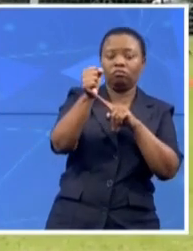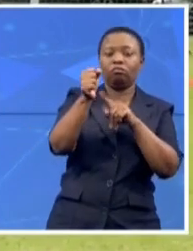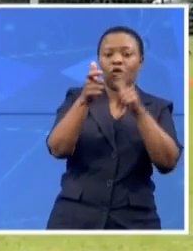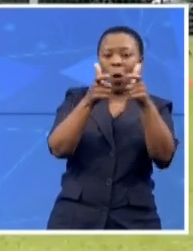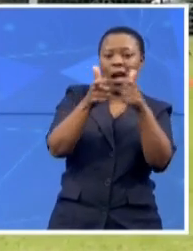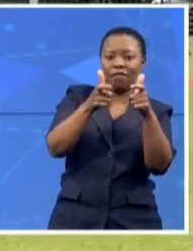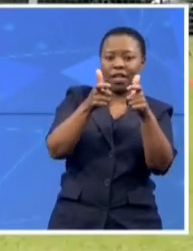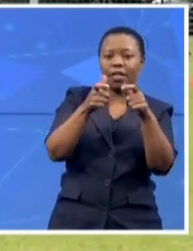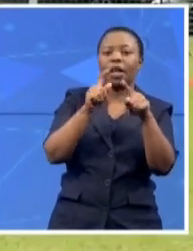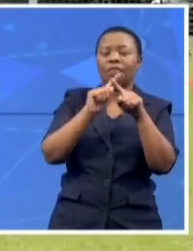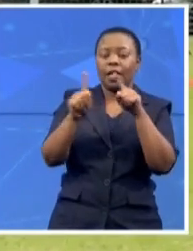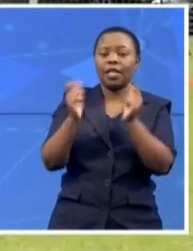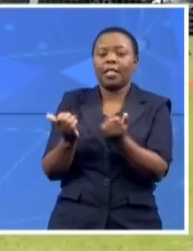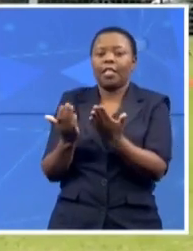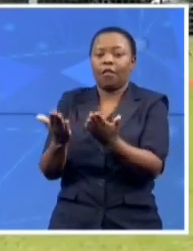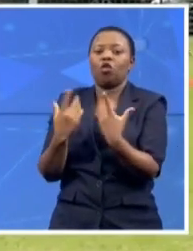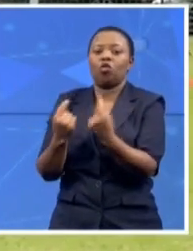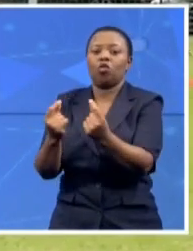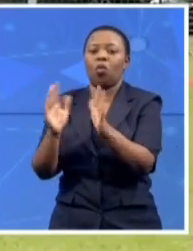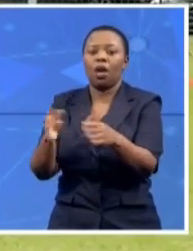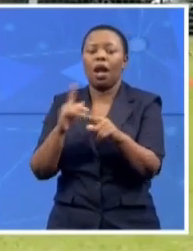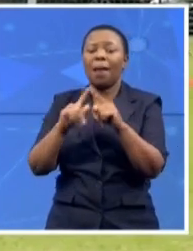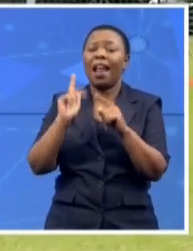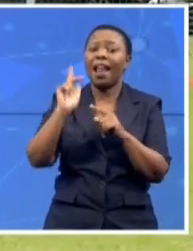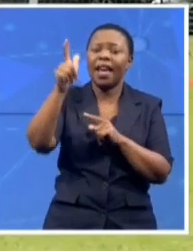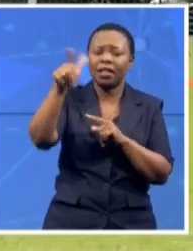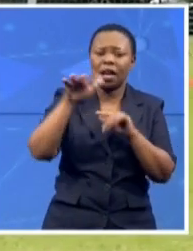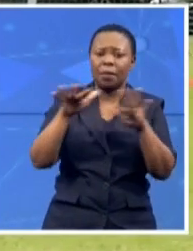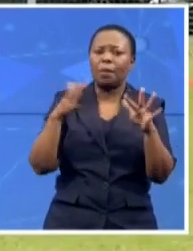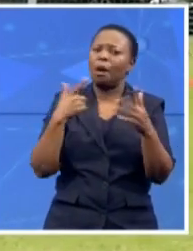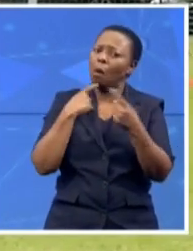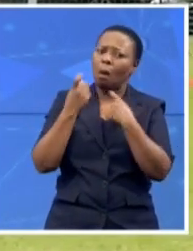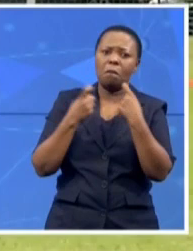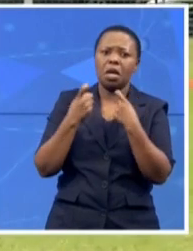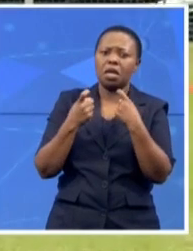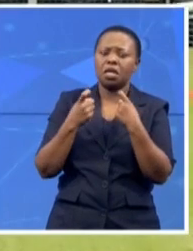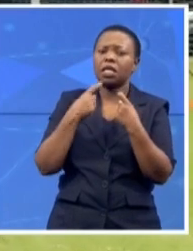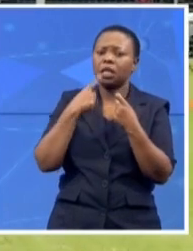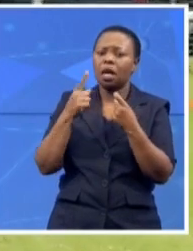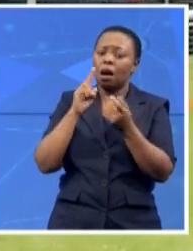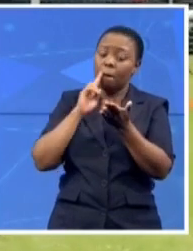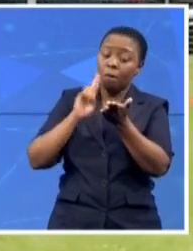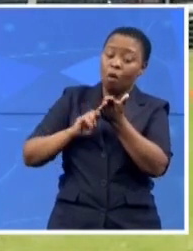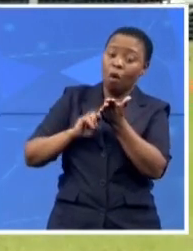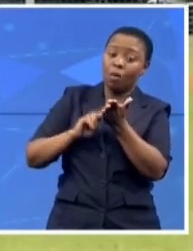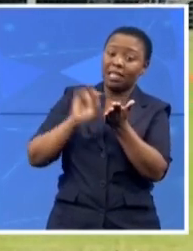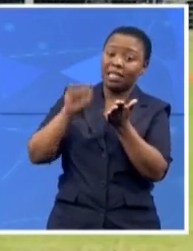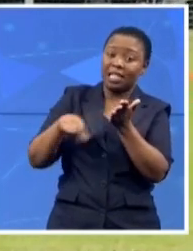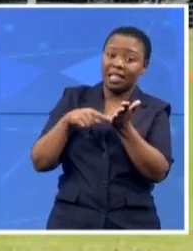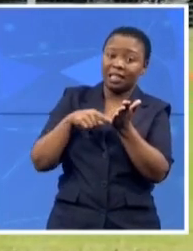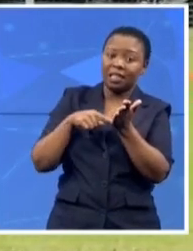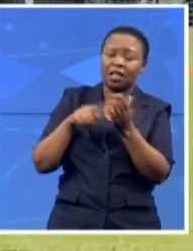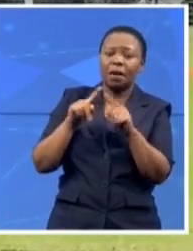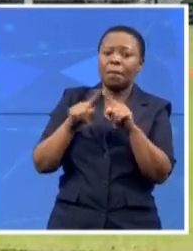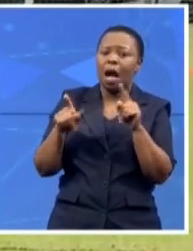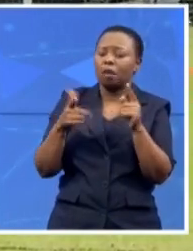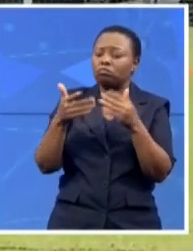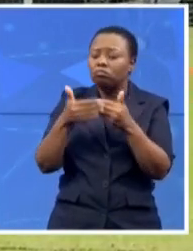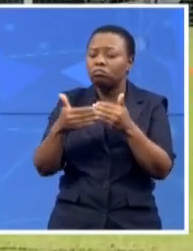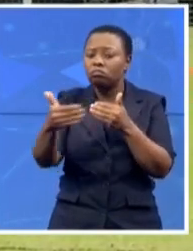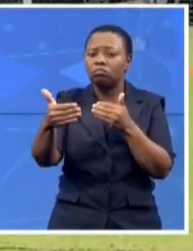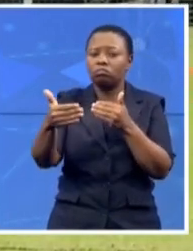know what, it looks like the promises are there, we are told about these plans, but when it comes to implementation,